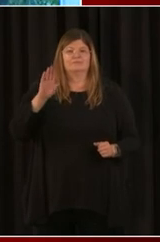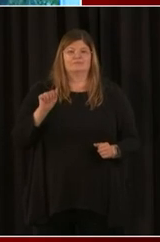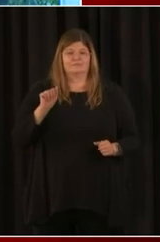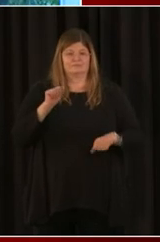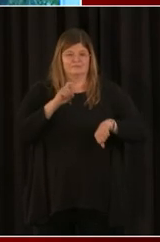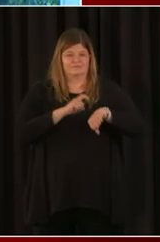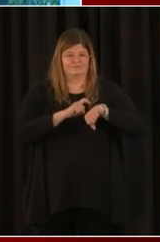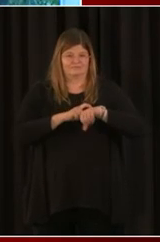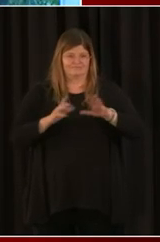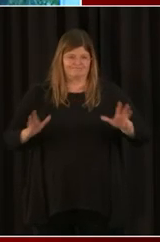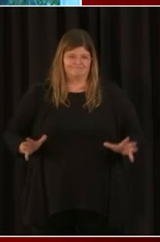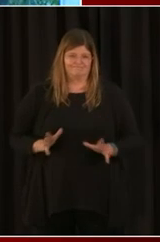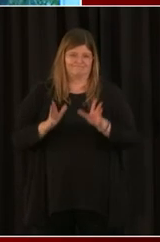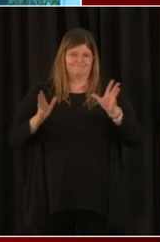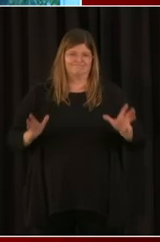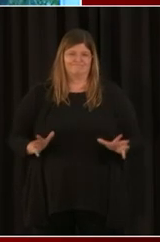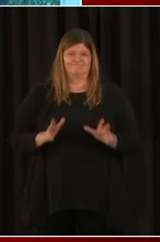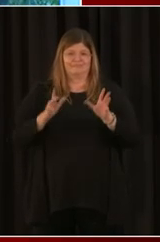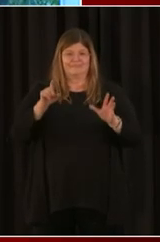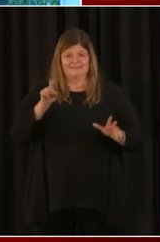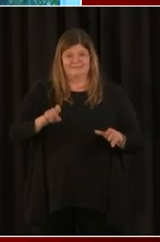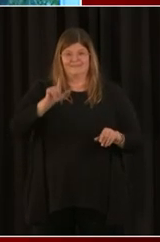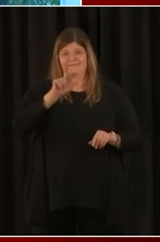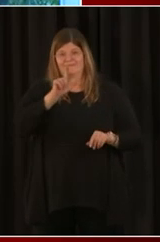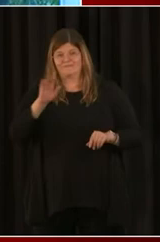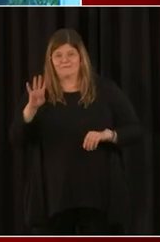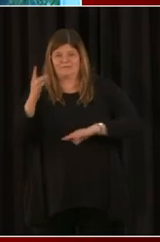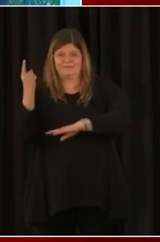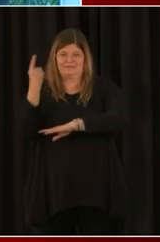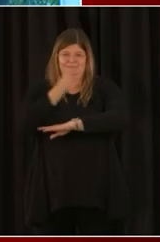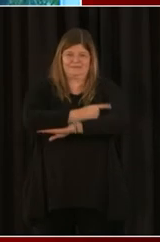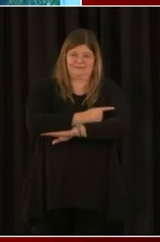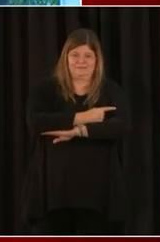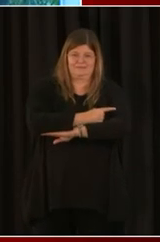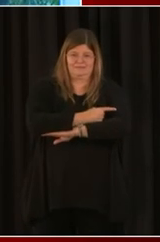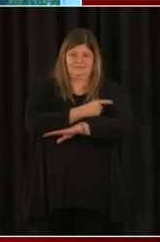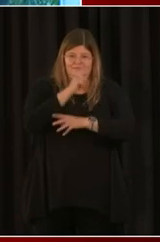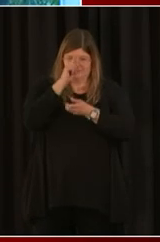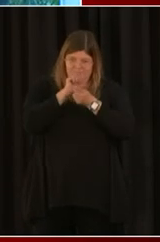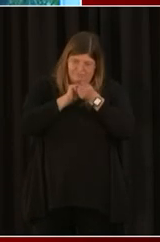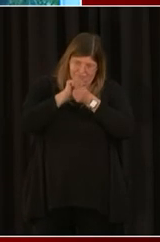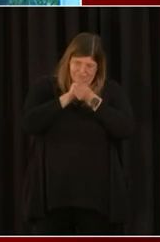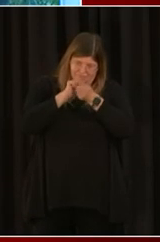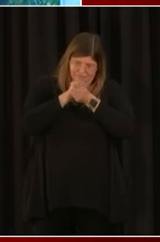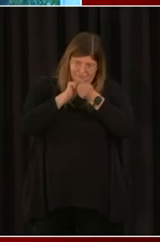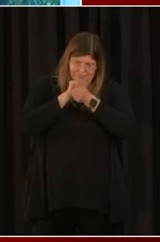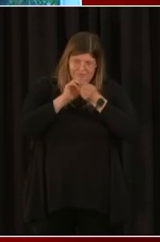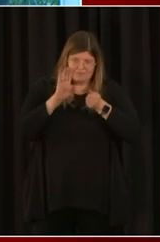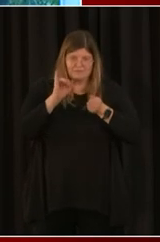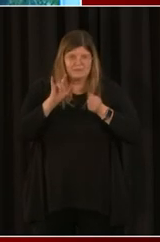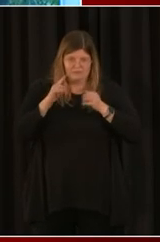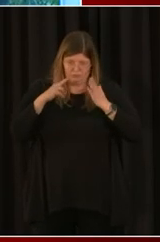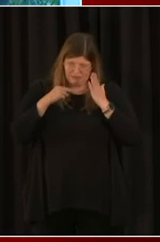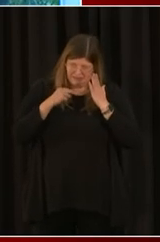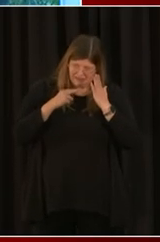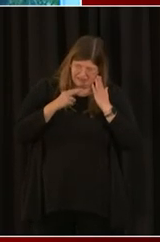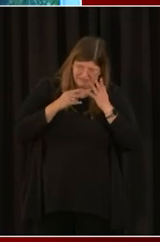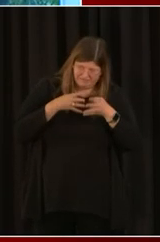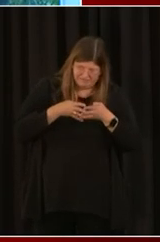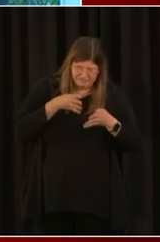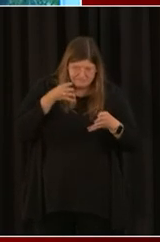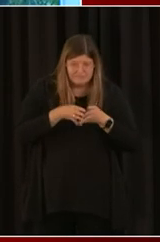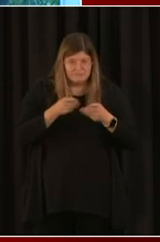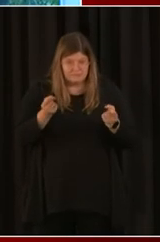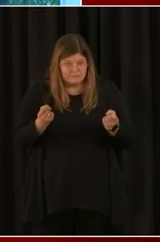supposed to have 24 days to actually digest this bill, make it a part of our standard